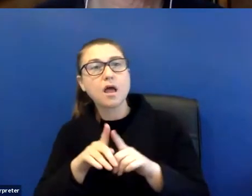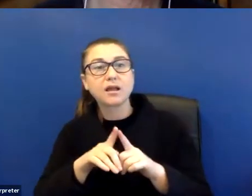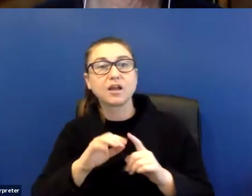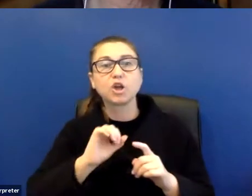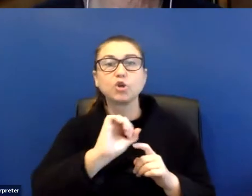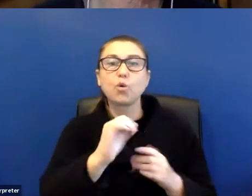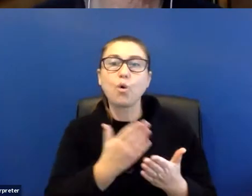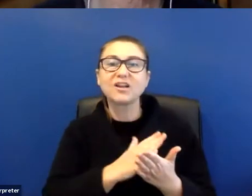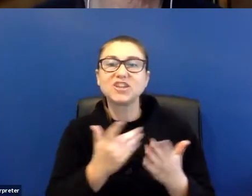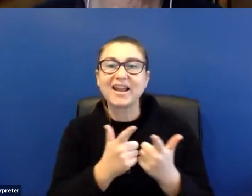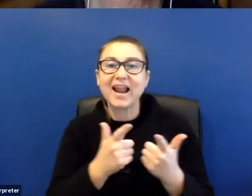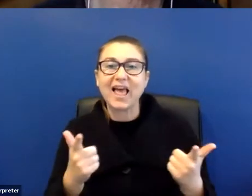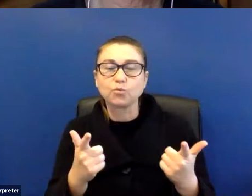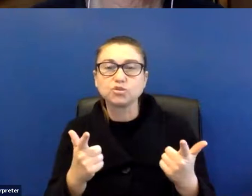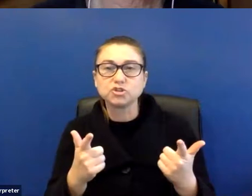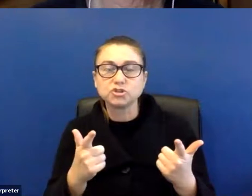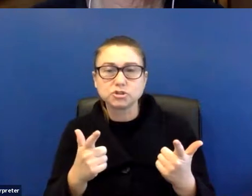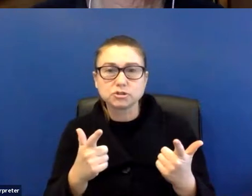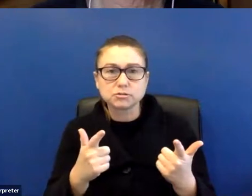of your shared language for this project.